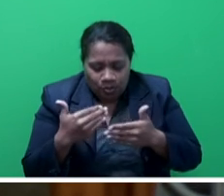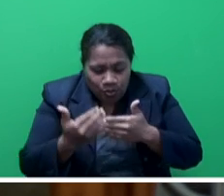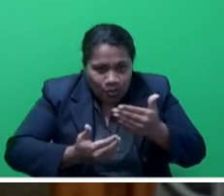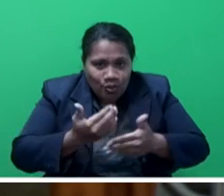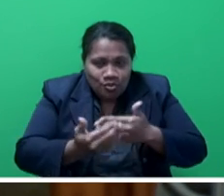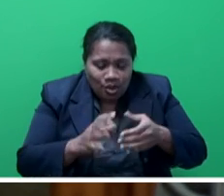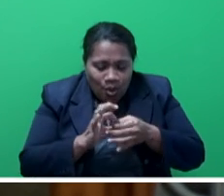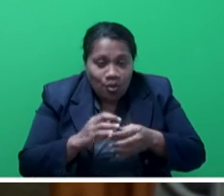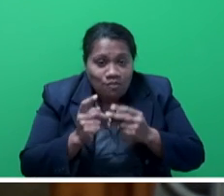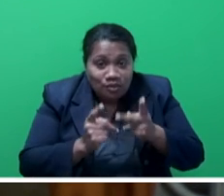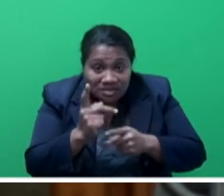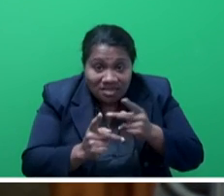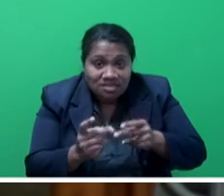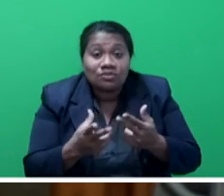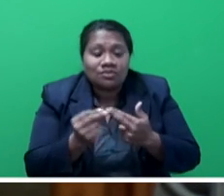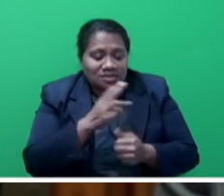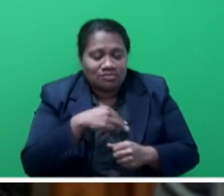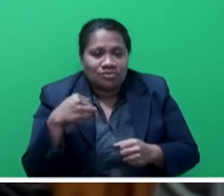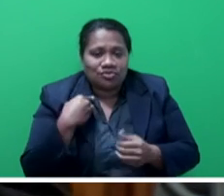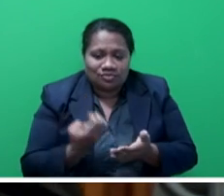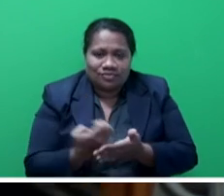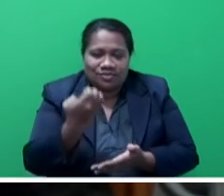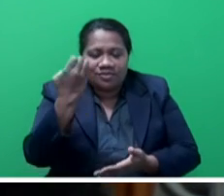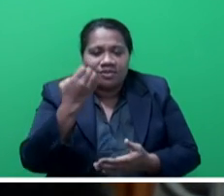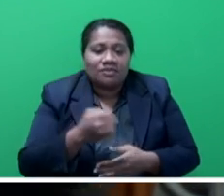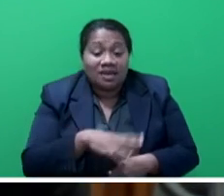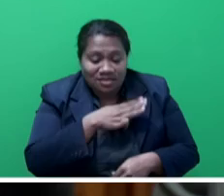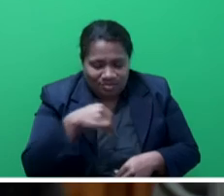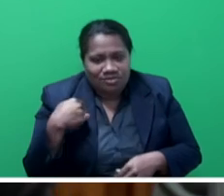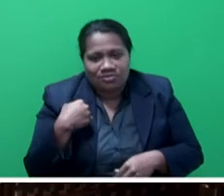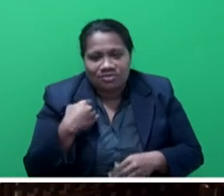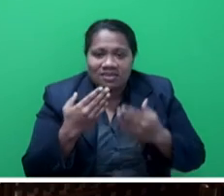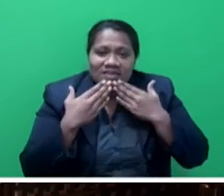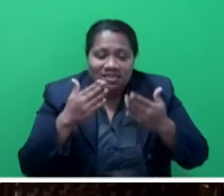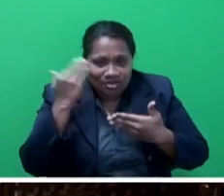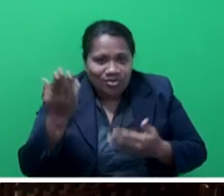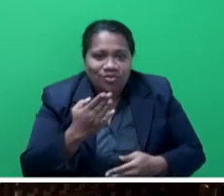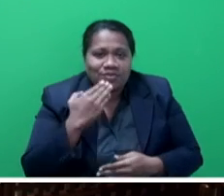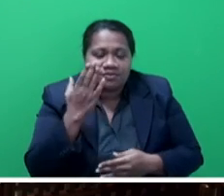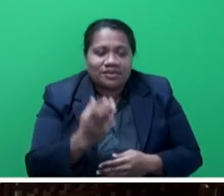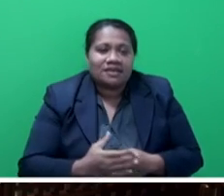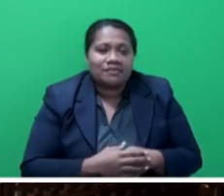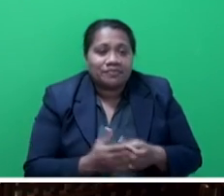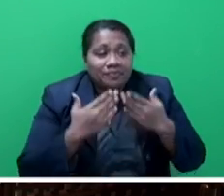own processes with the Ministry and the Ministry of Economy. Well, thank you, Honorable Speaker. The thank you, Honorable Minister. so in these on campaign. glad Thank you.